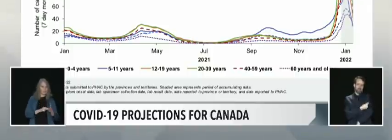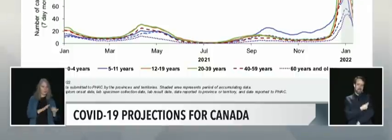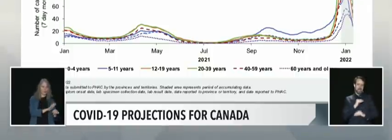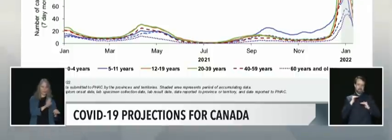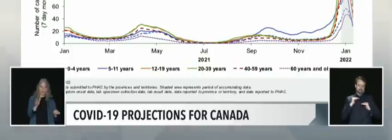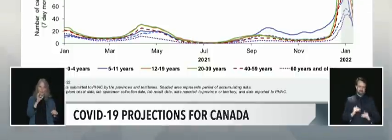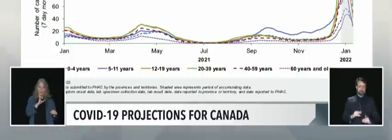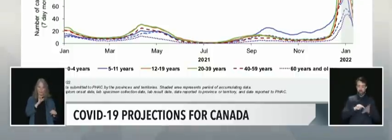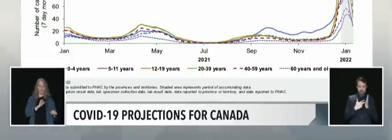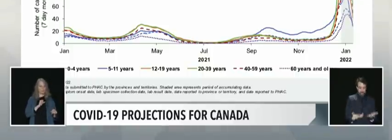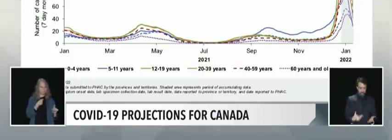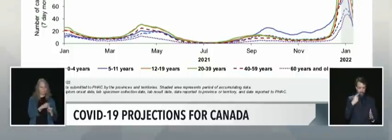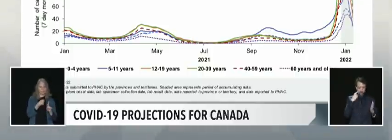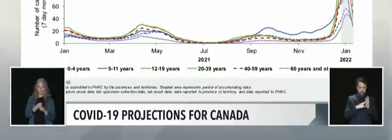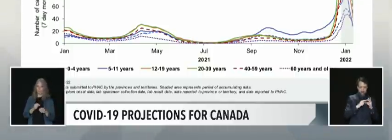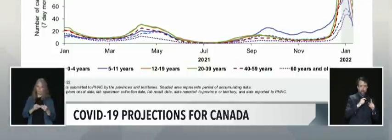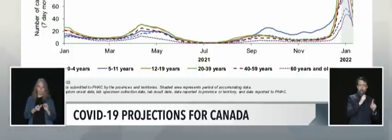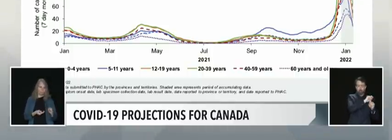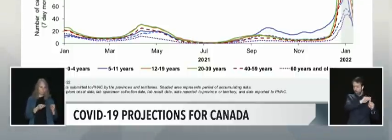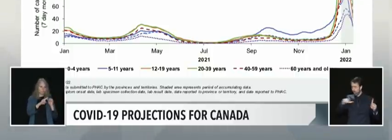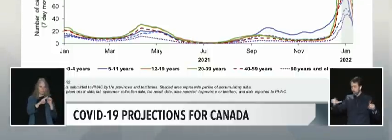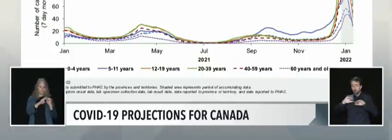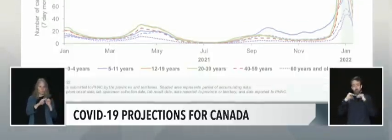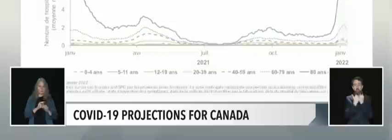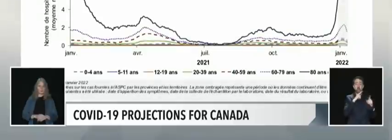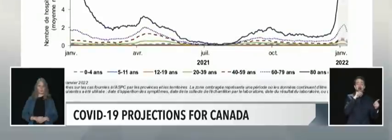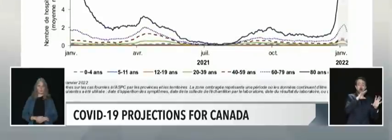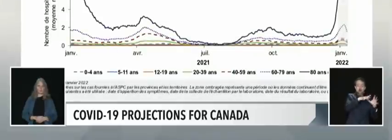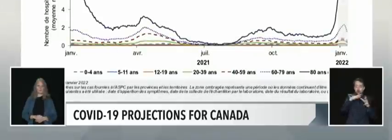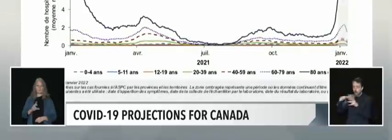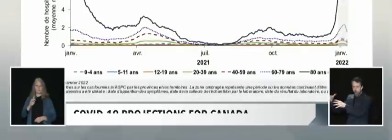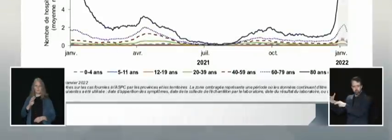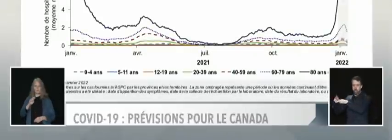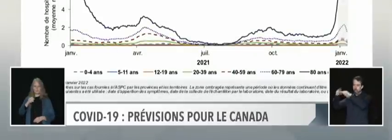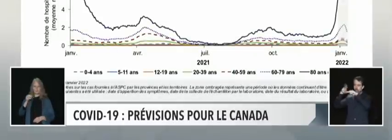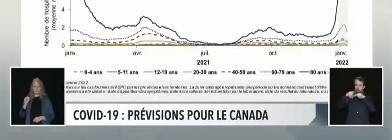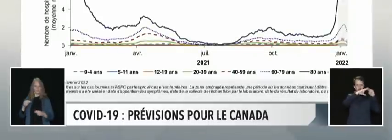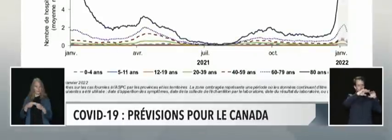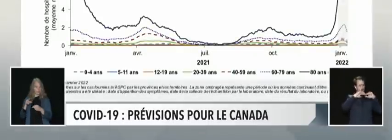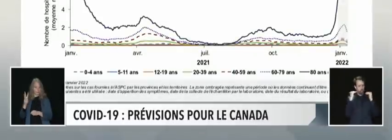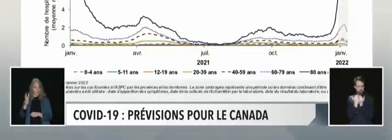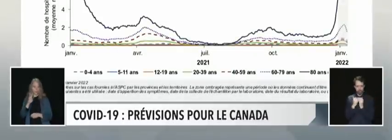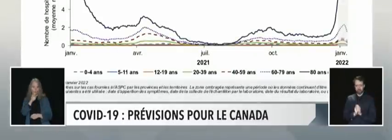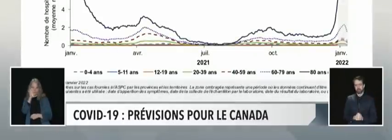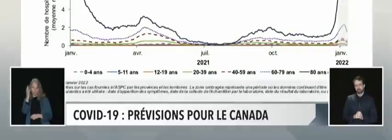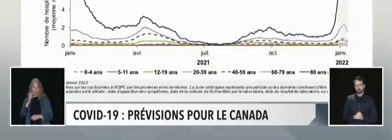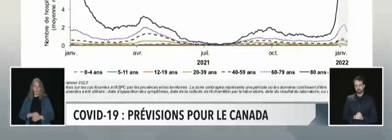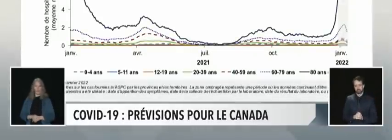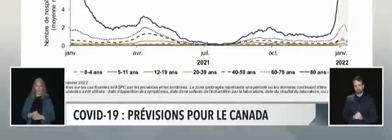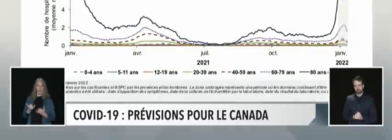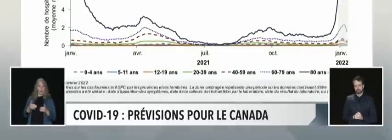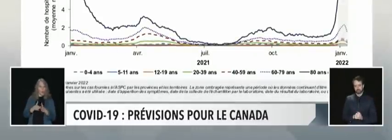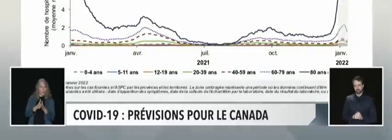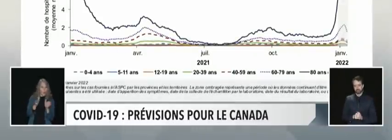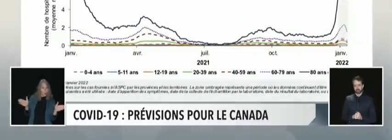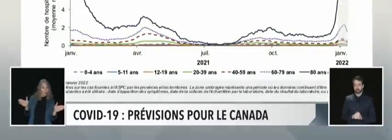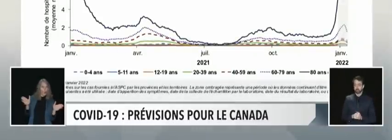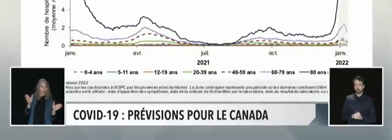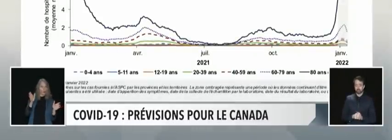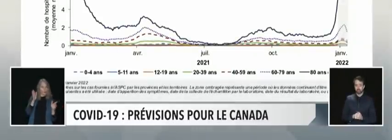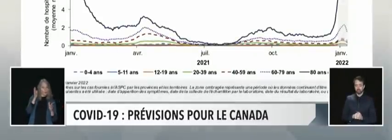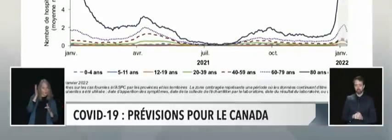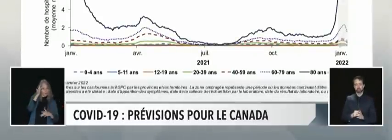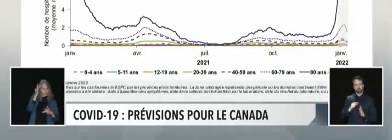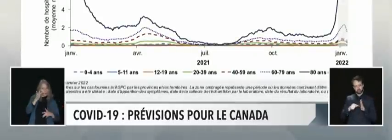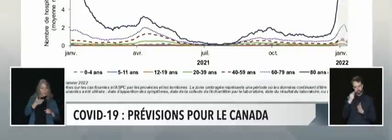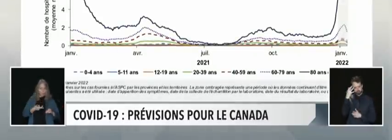Diapositive 6. Bien que le nombre global de cas entraîne une hausse des taux d'hospitalisation dans tous les